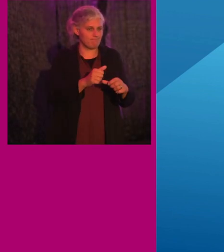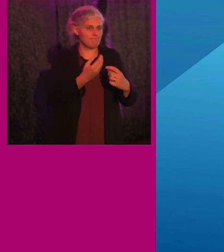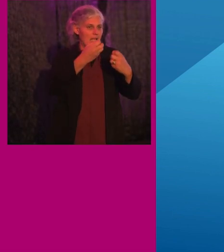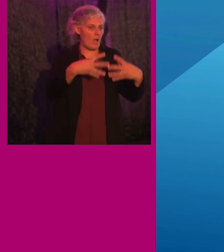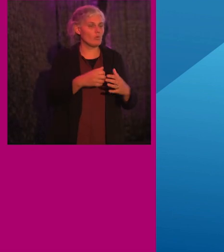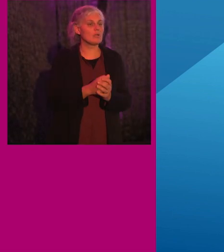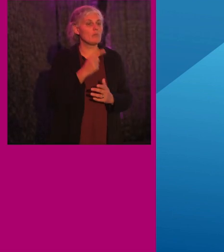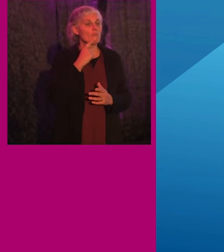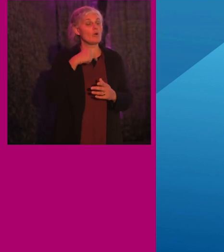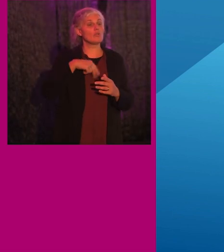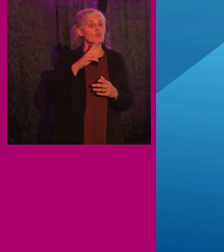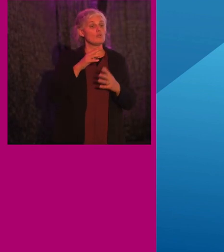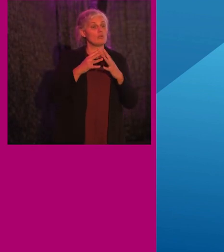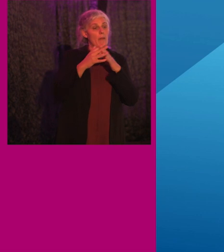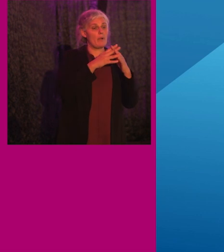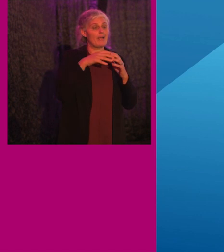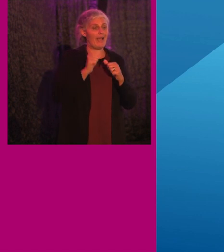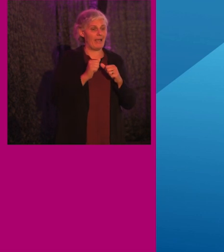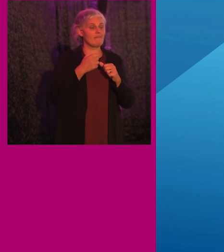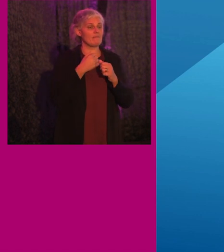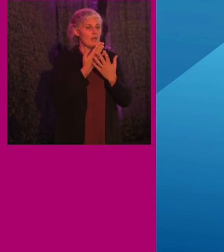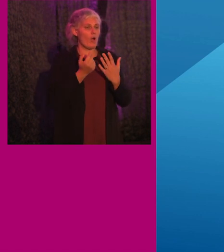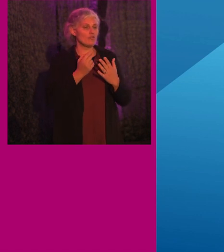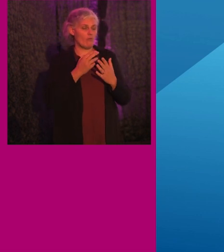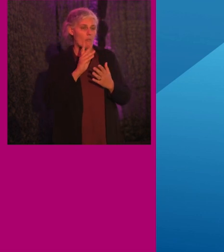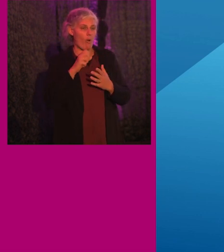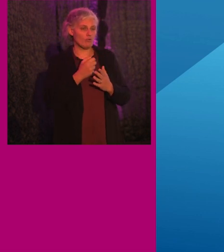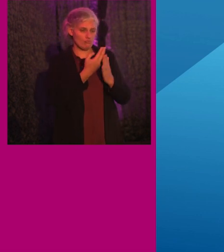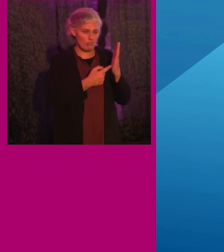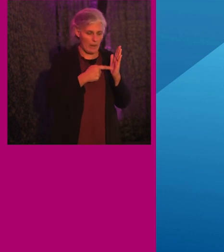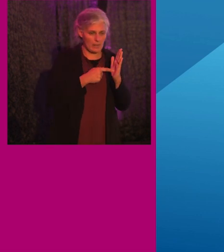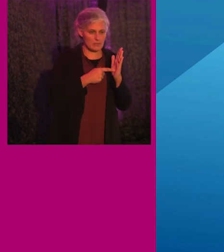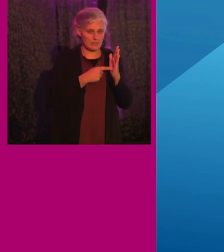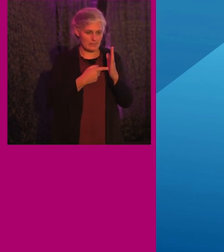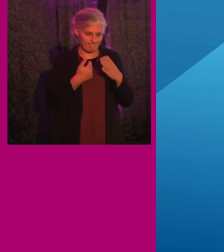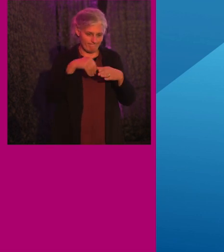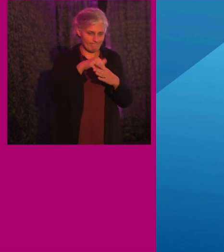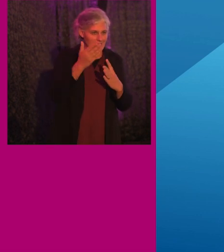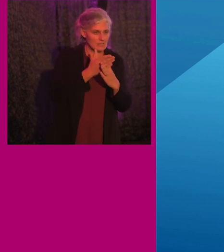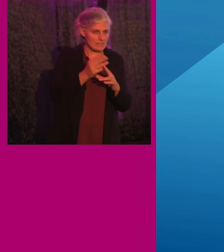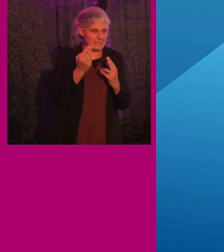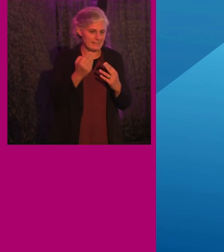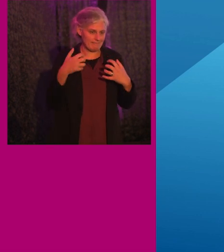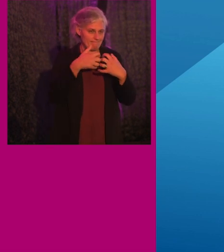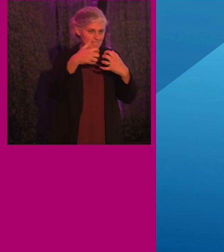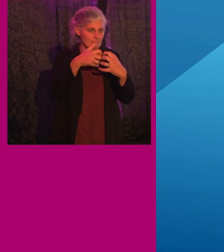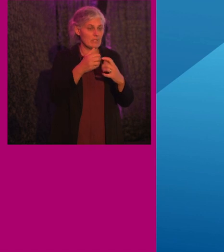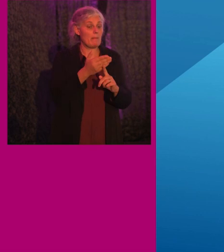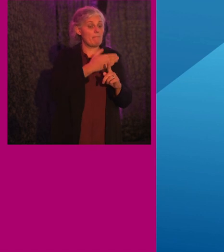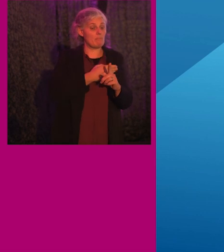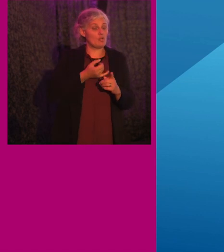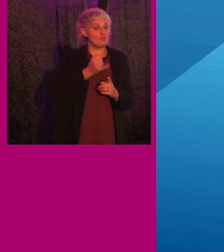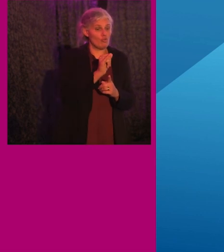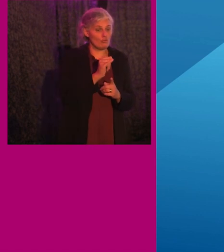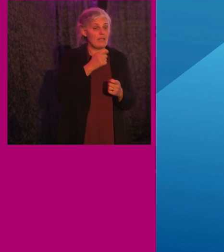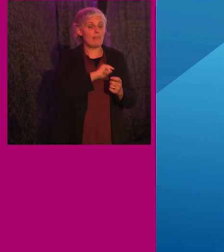But in the U.S. we've learned that without laws and regulations that dictate accessibility requirements, pre-journey and